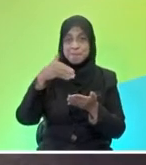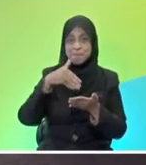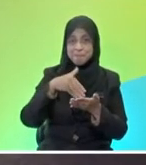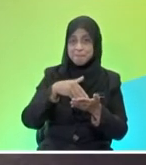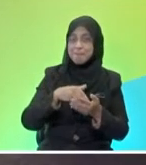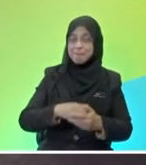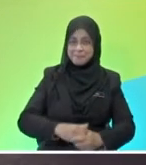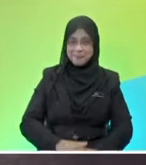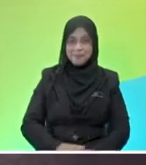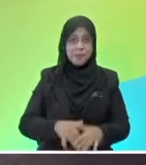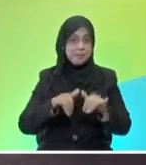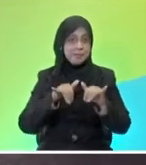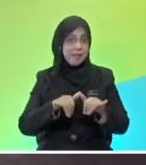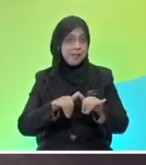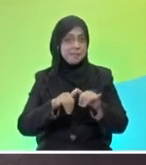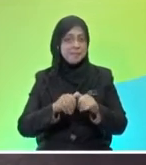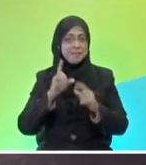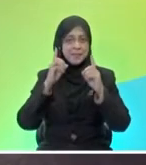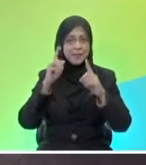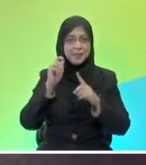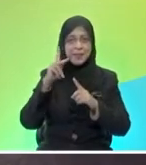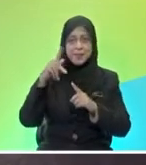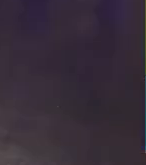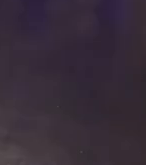not go anywhere. Stay tuned with us on D-Nate TV KPM.